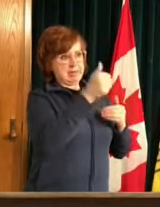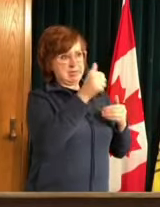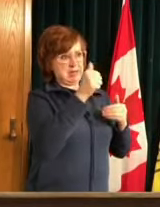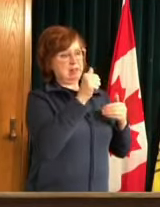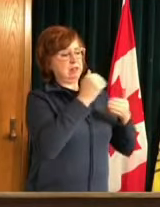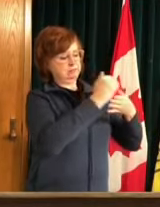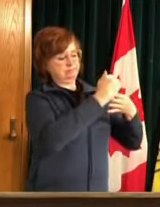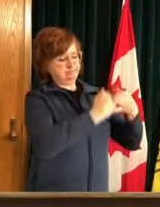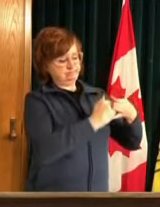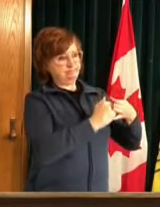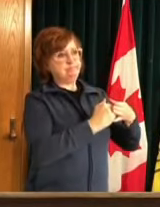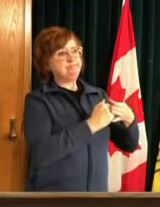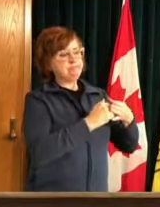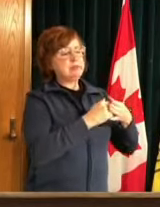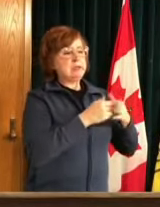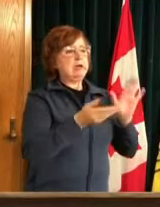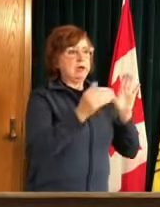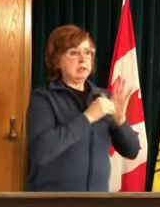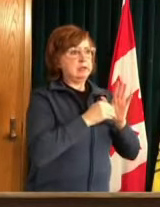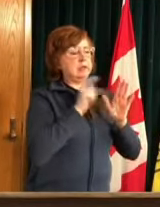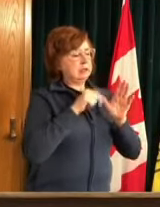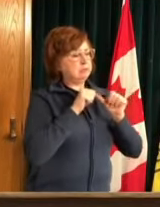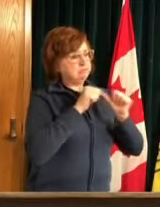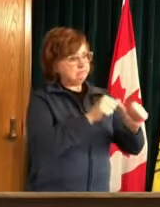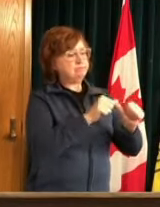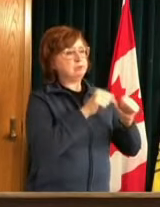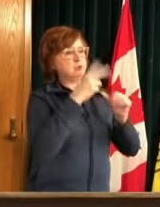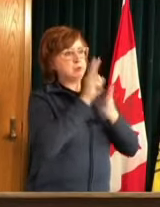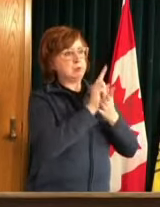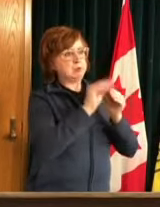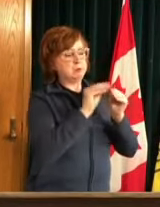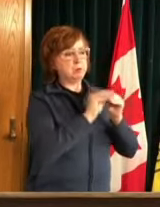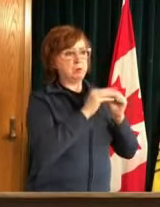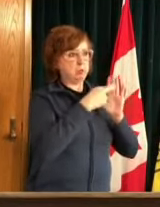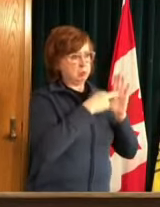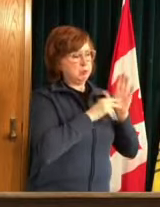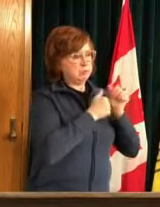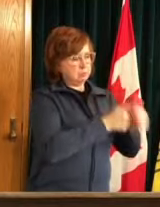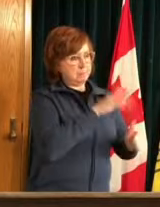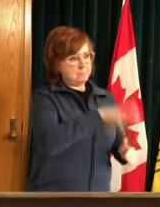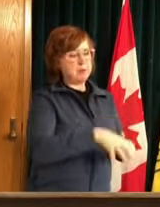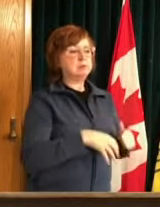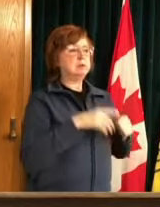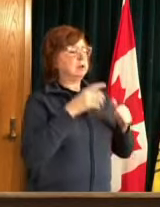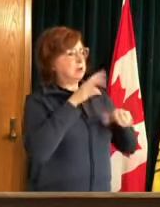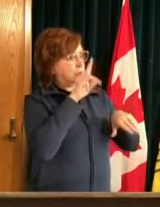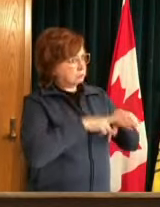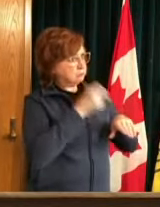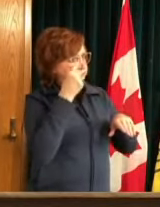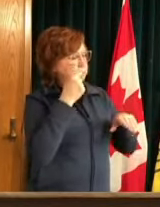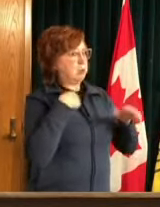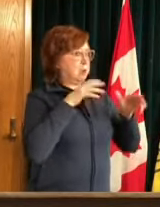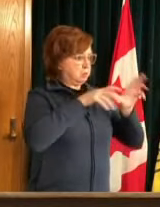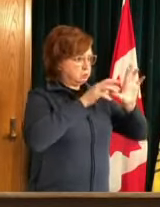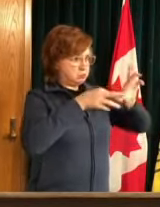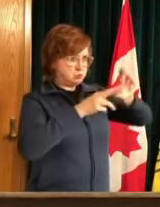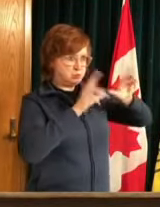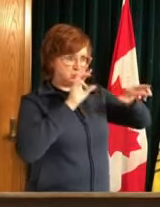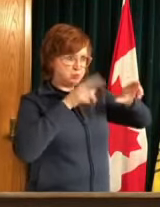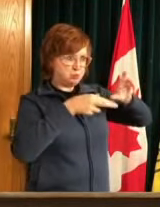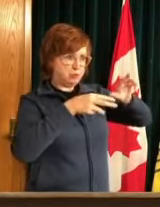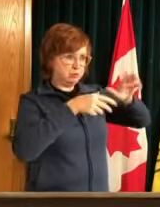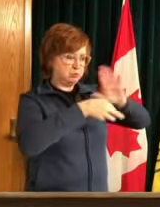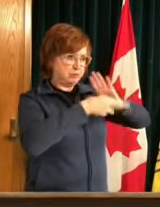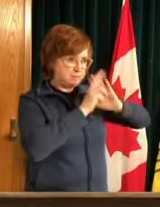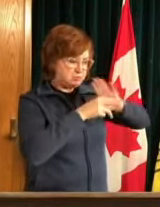or revised at that point in time and for now we need everyone to continue doing your part follow all of the public health